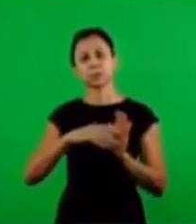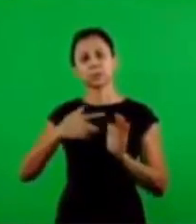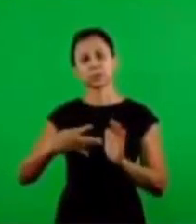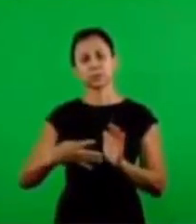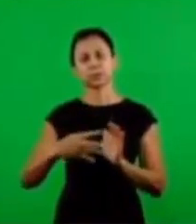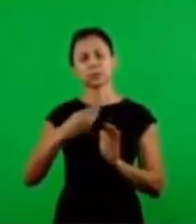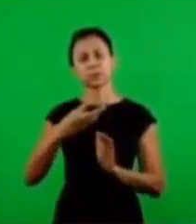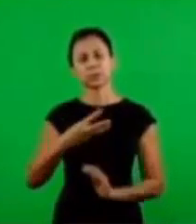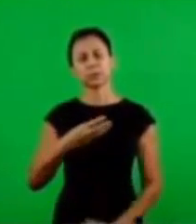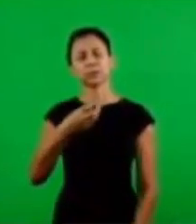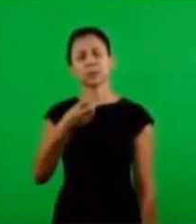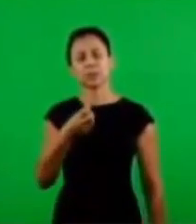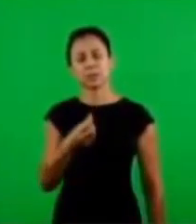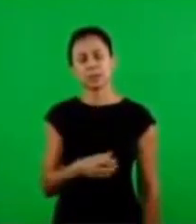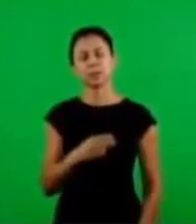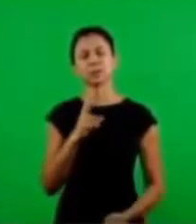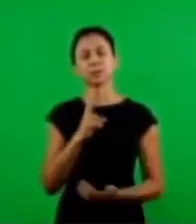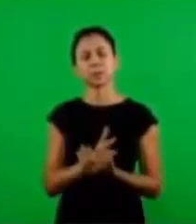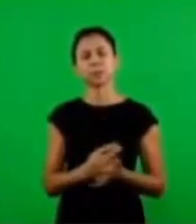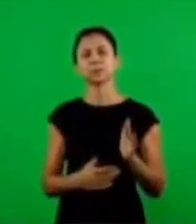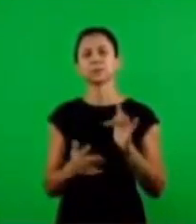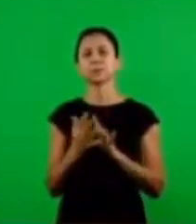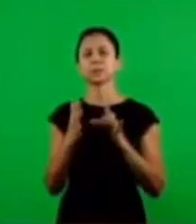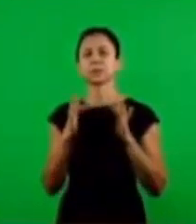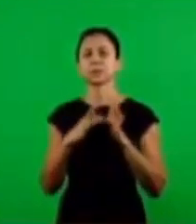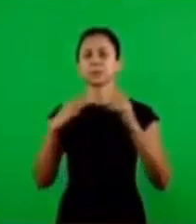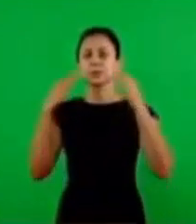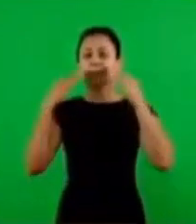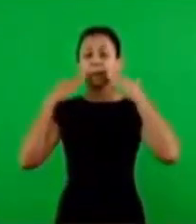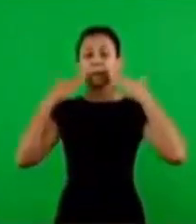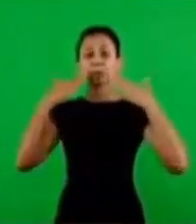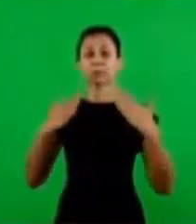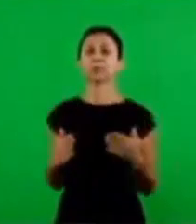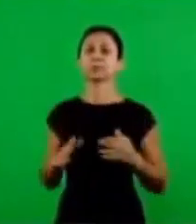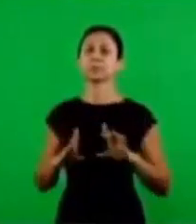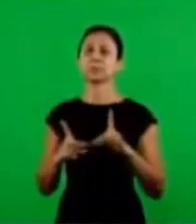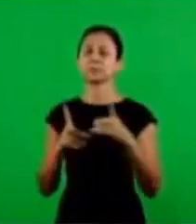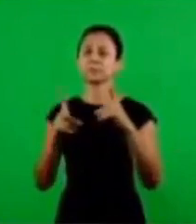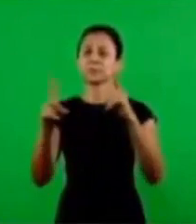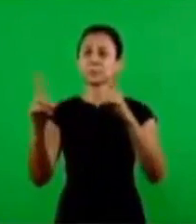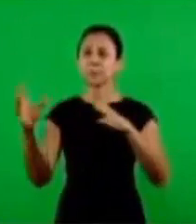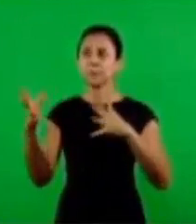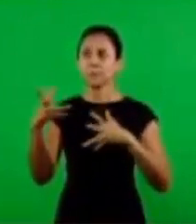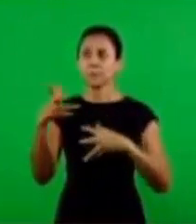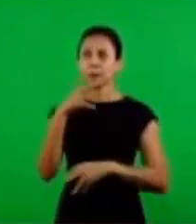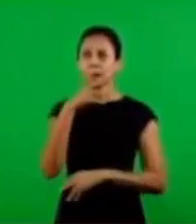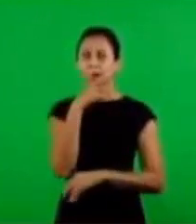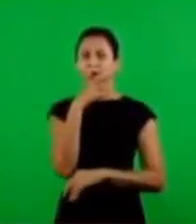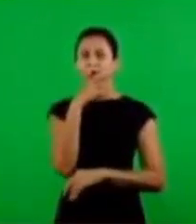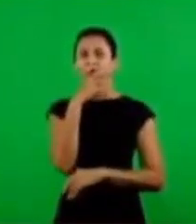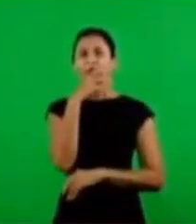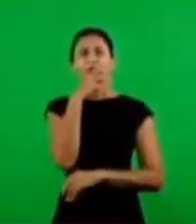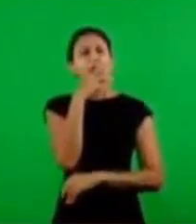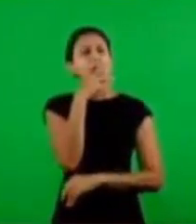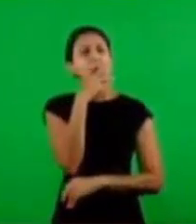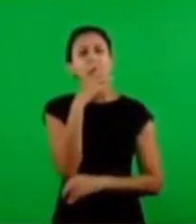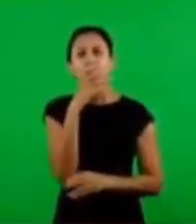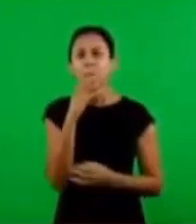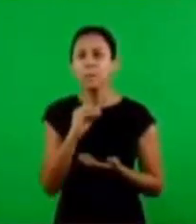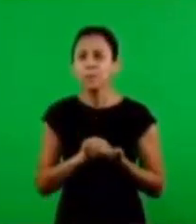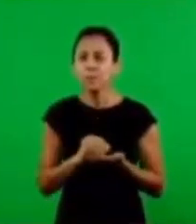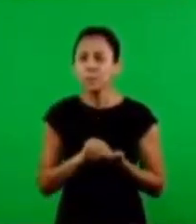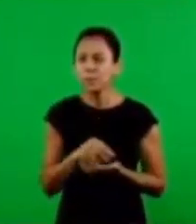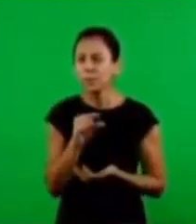Luke 24, 36. Now, as they said this thing, Jesus himself stood in the midst of them. So in the wonderful way,